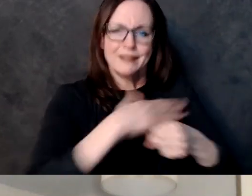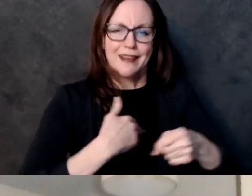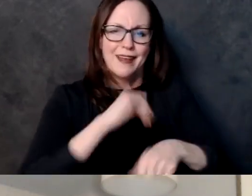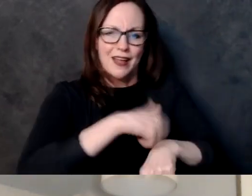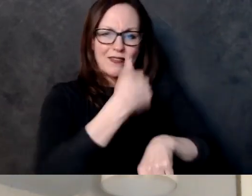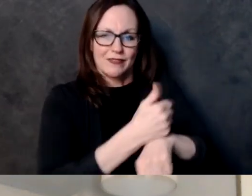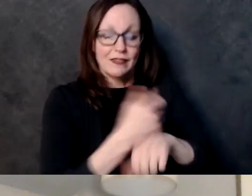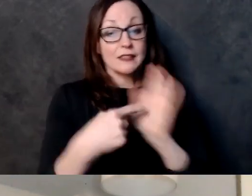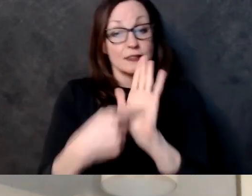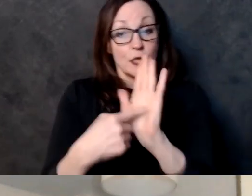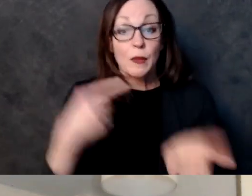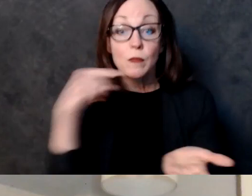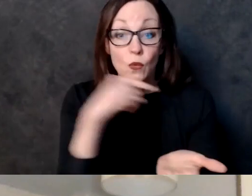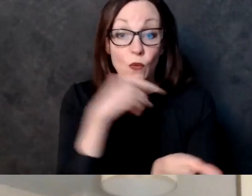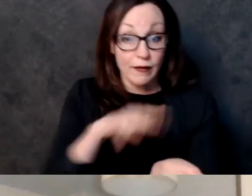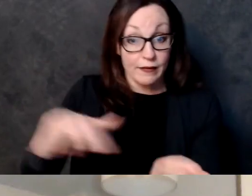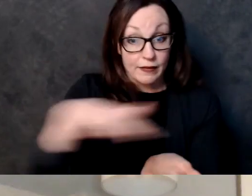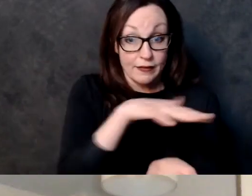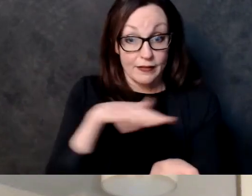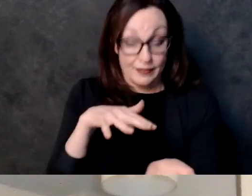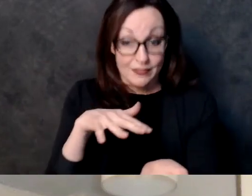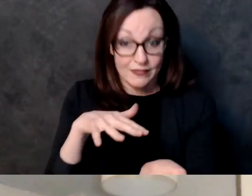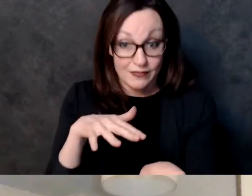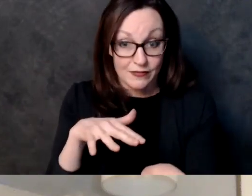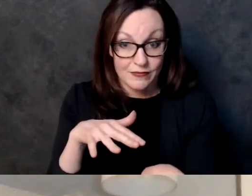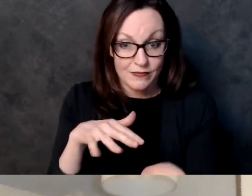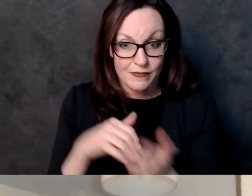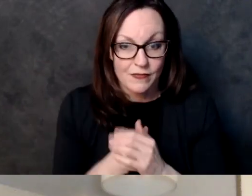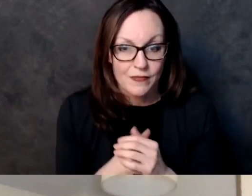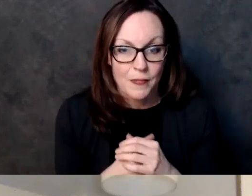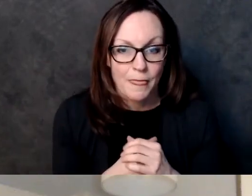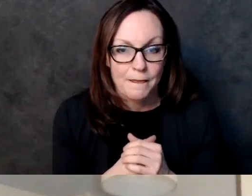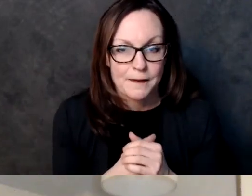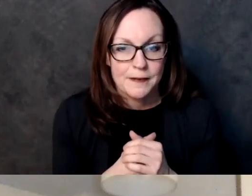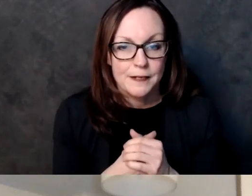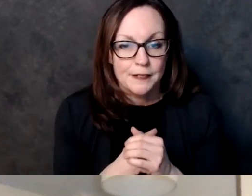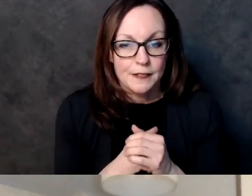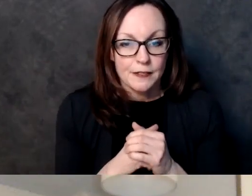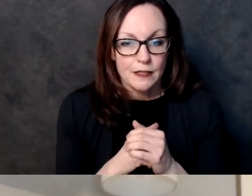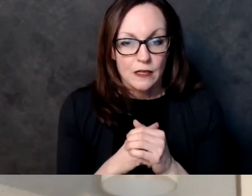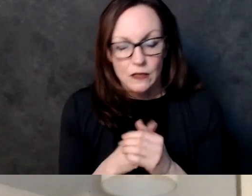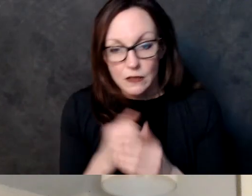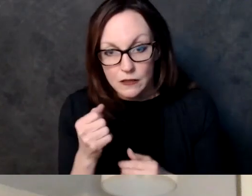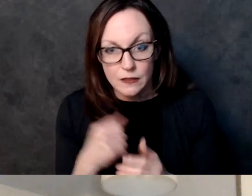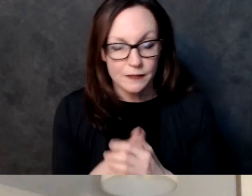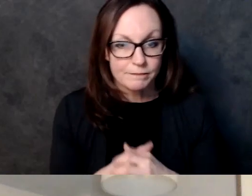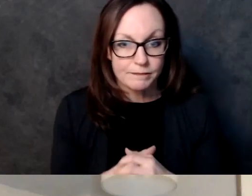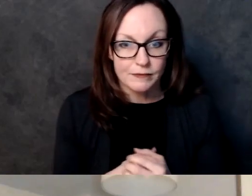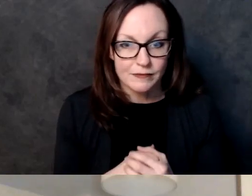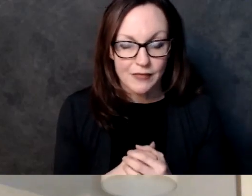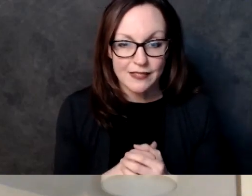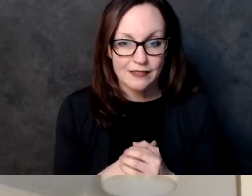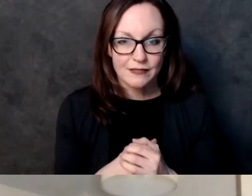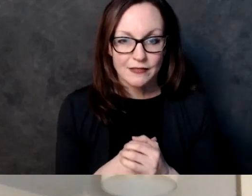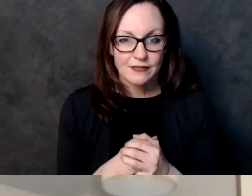which we'll post in the chat um and clicking register now if you are in a different community please contact your local health department for